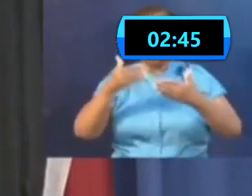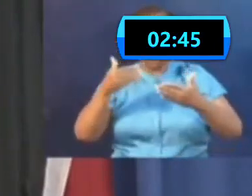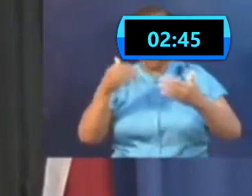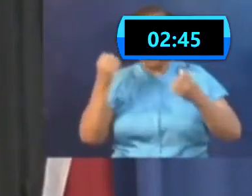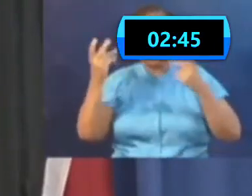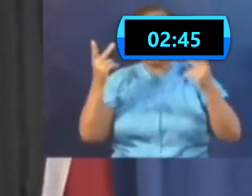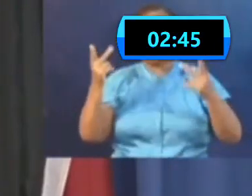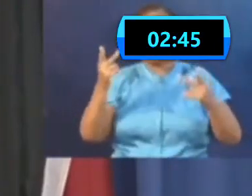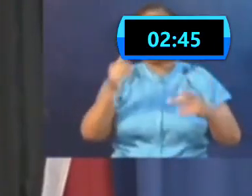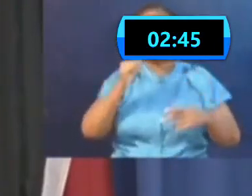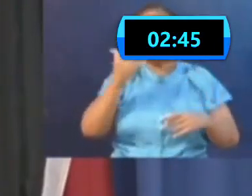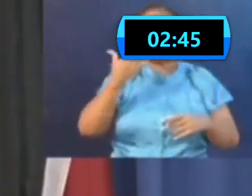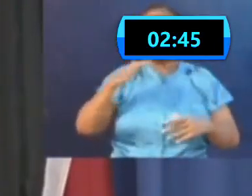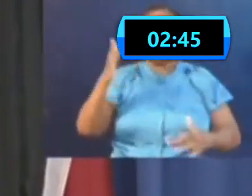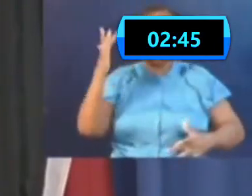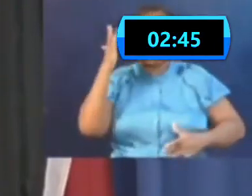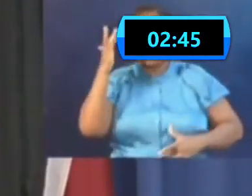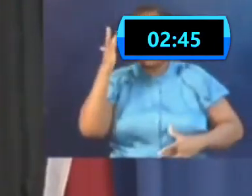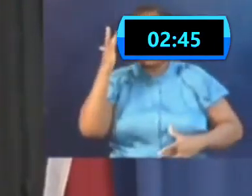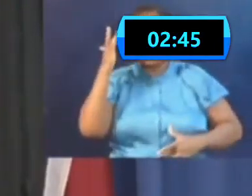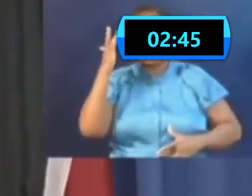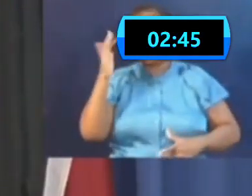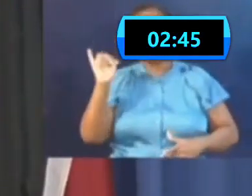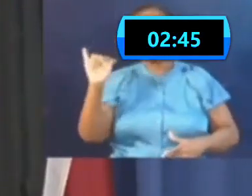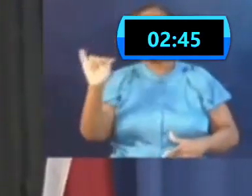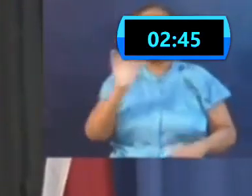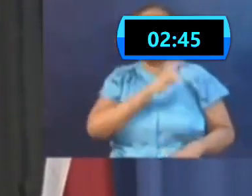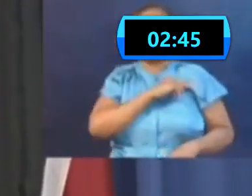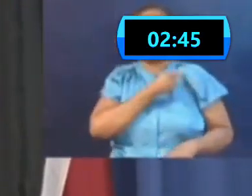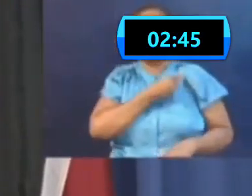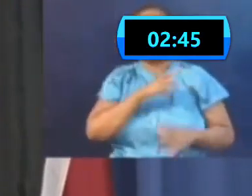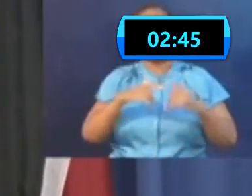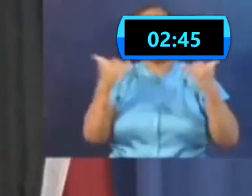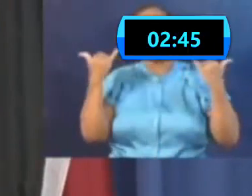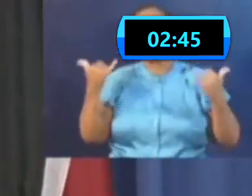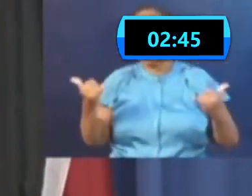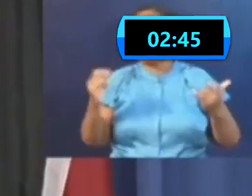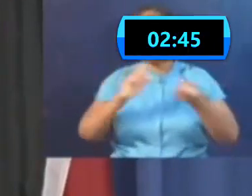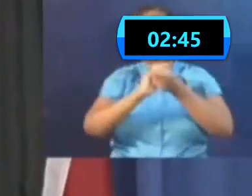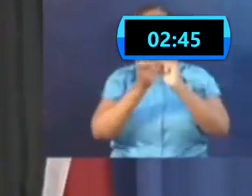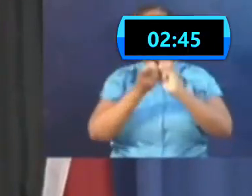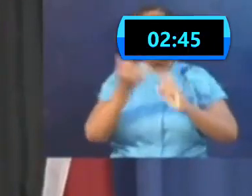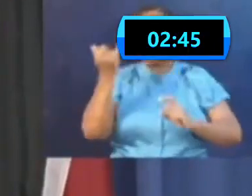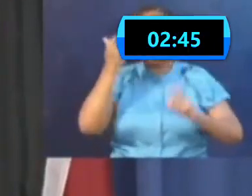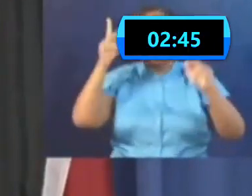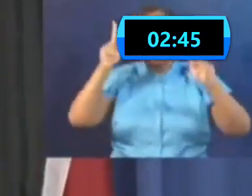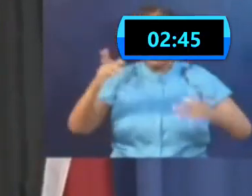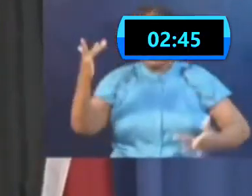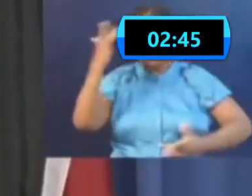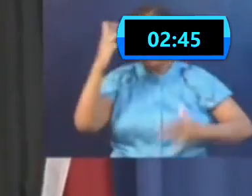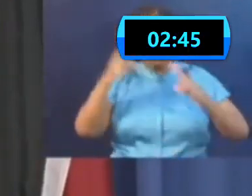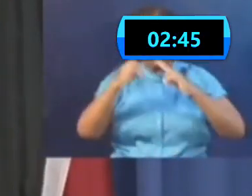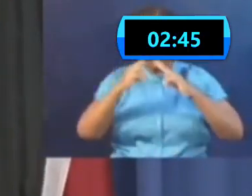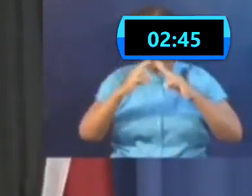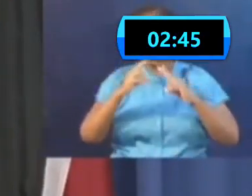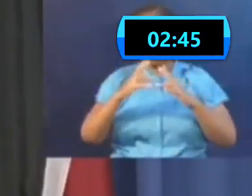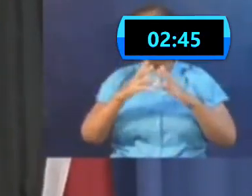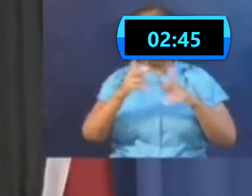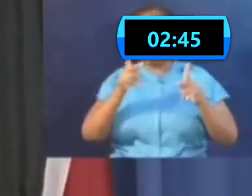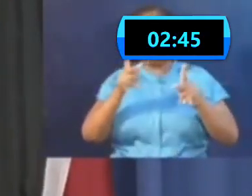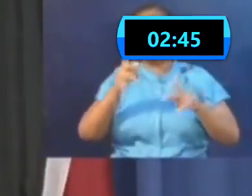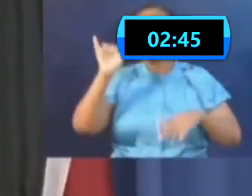hospital. Then we would have stepped them down to a step-down facility. So now we have basically persons in the hospital and we have room for persons